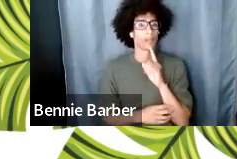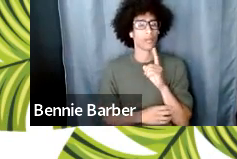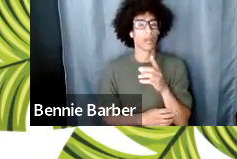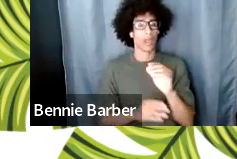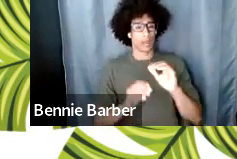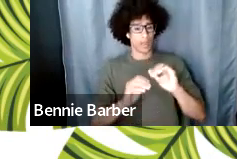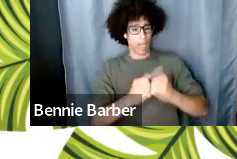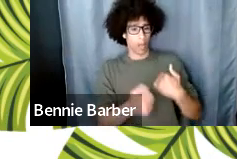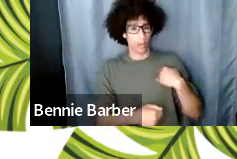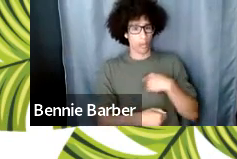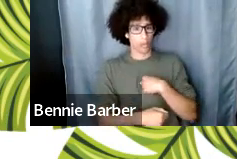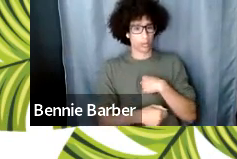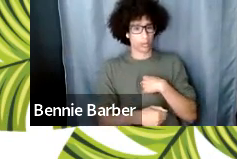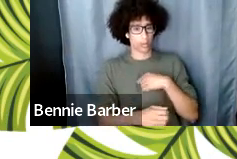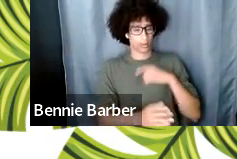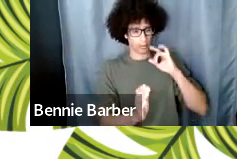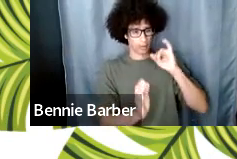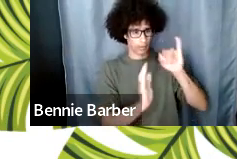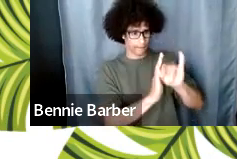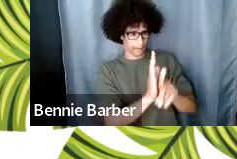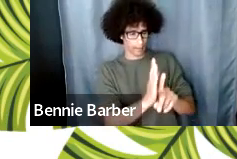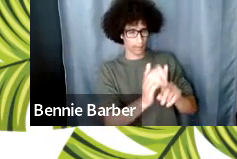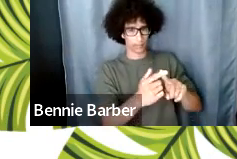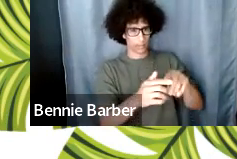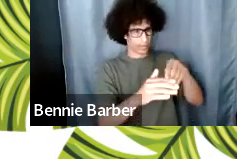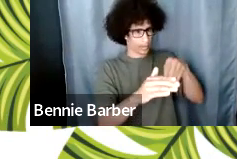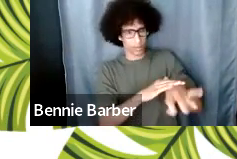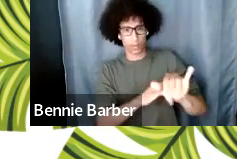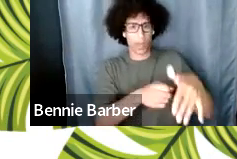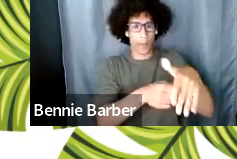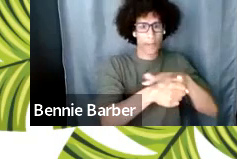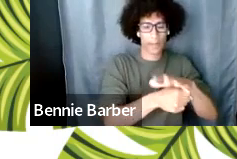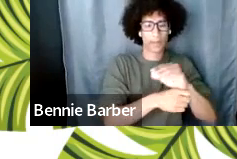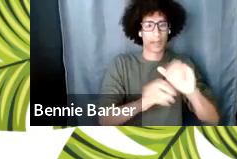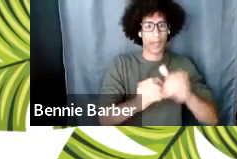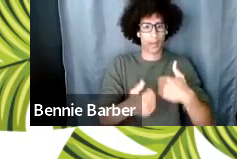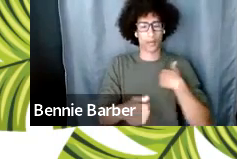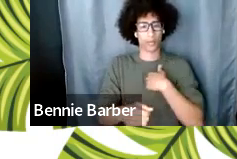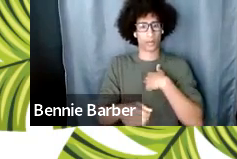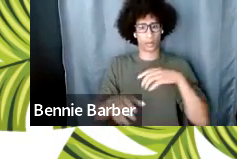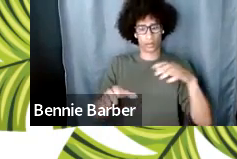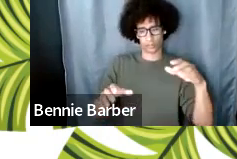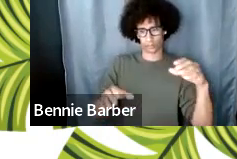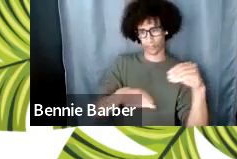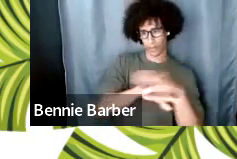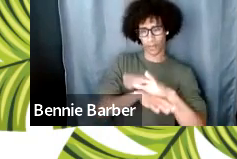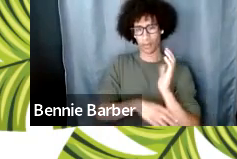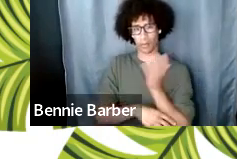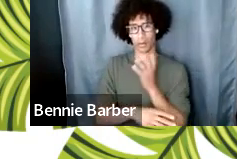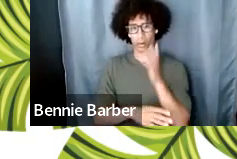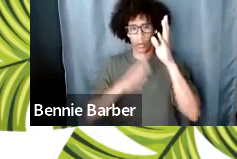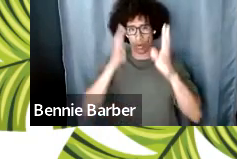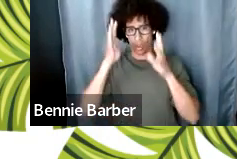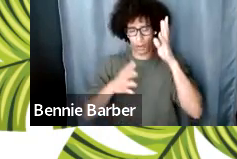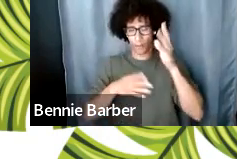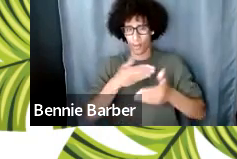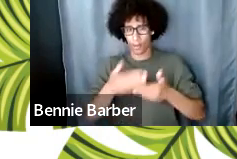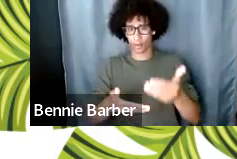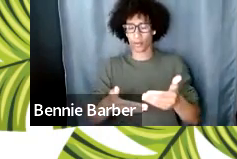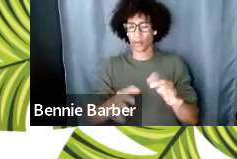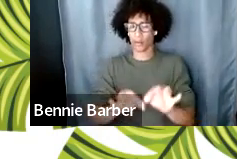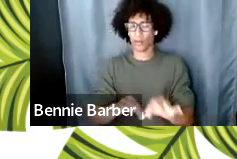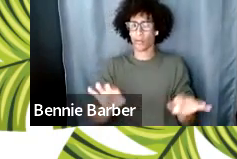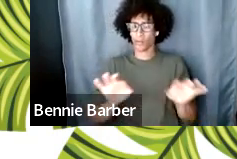create a relationship with that creative current i think that part of the playwriting process is to treat the person